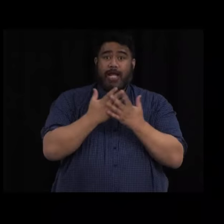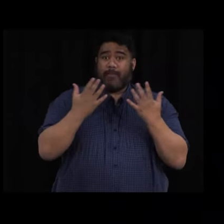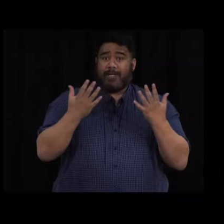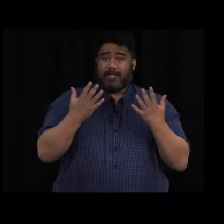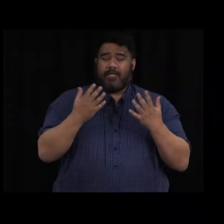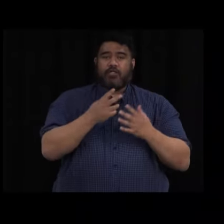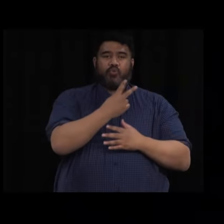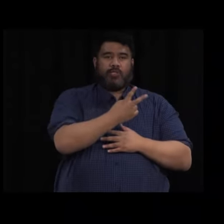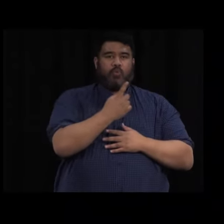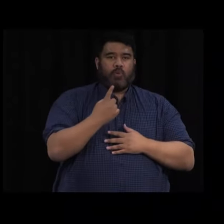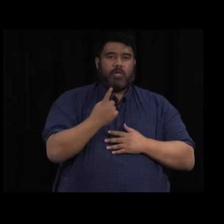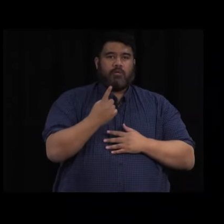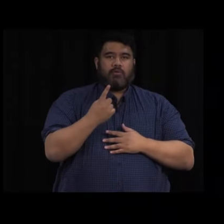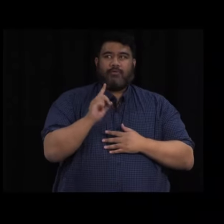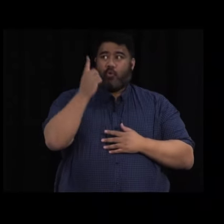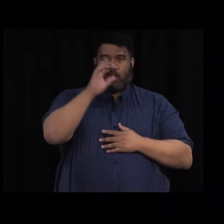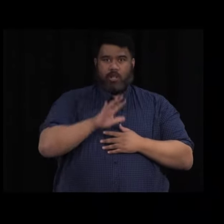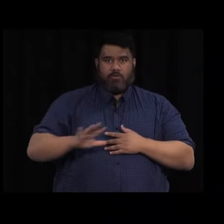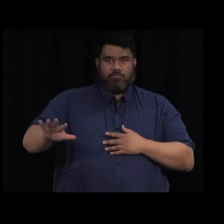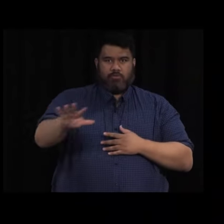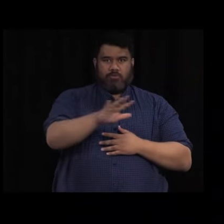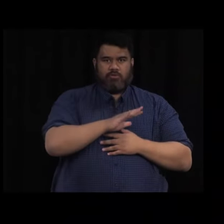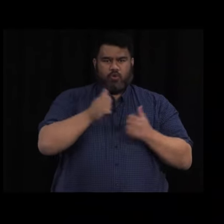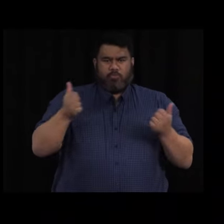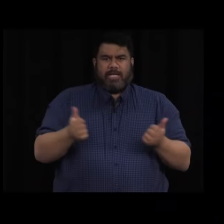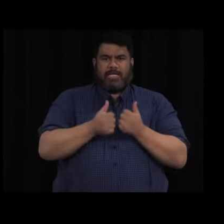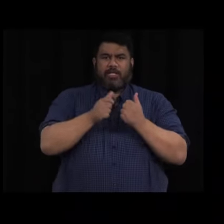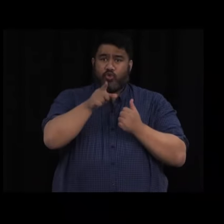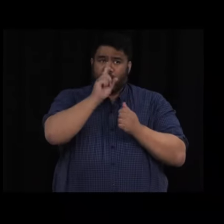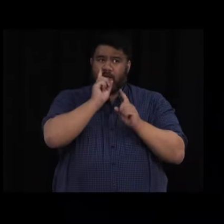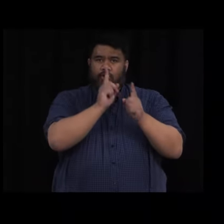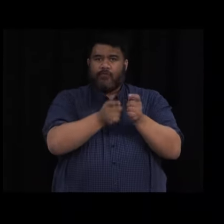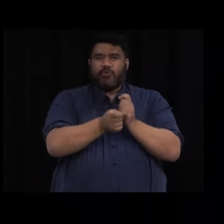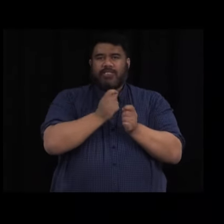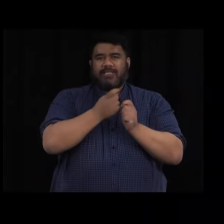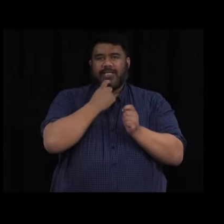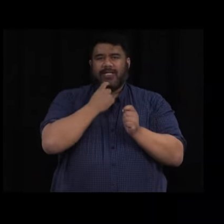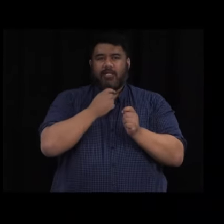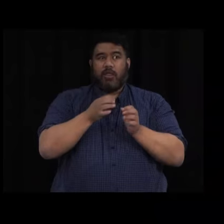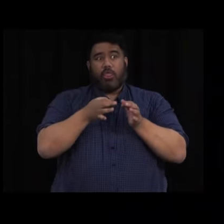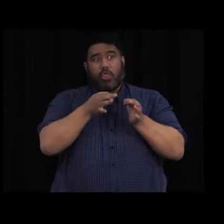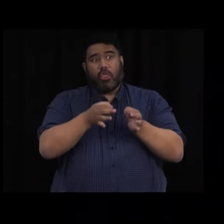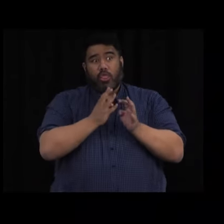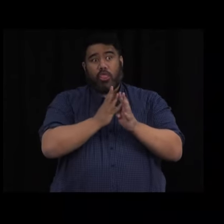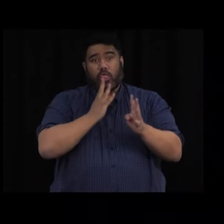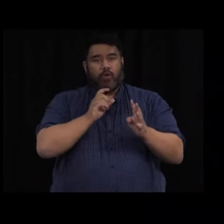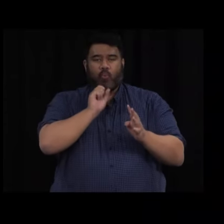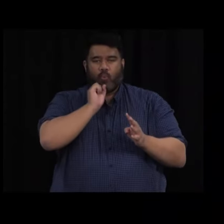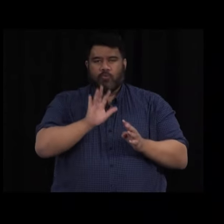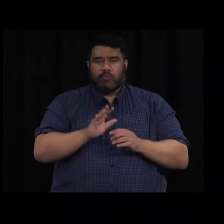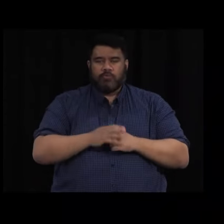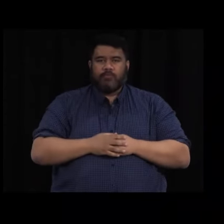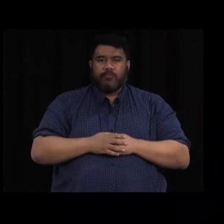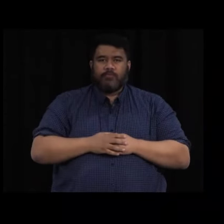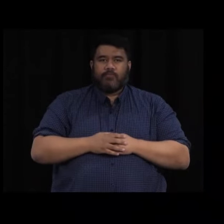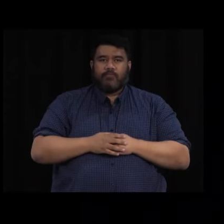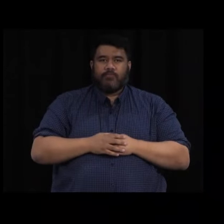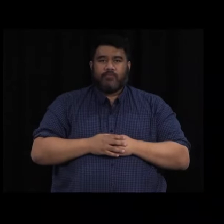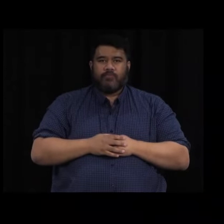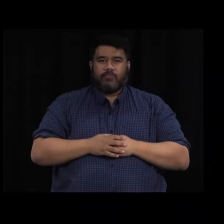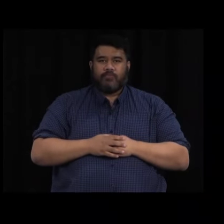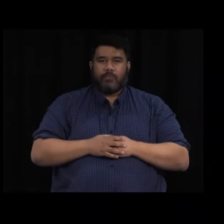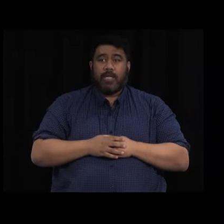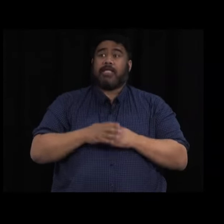region, so no one should have to wait very long at all for a swab. And some larger workplaces also have testing available on site